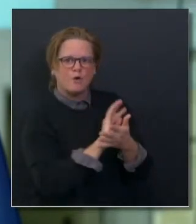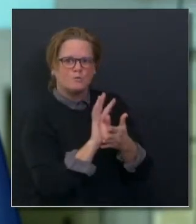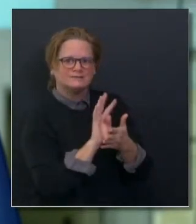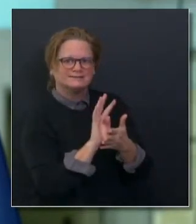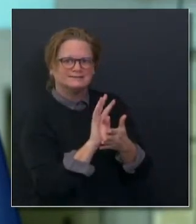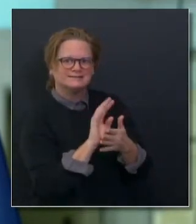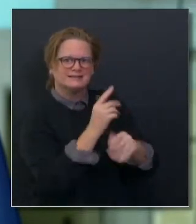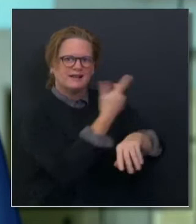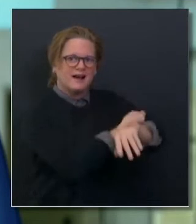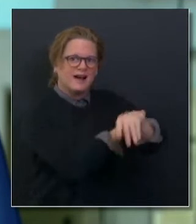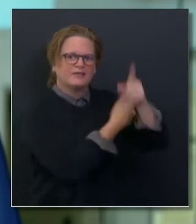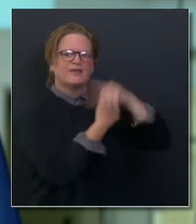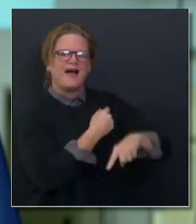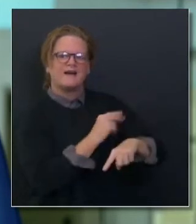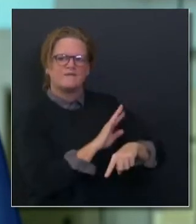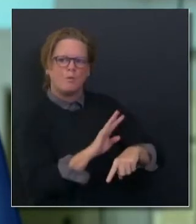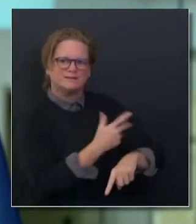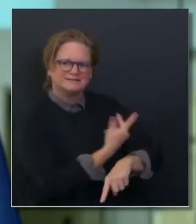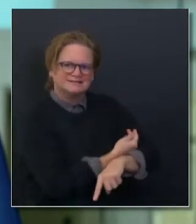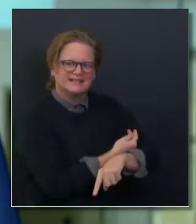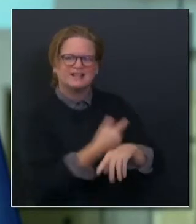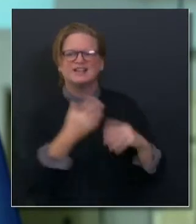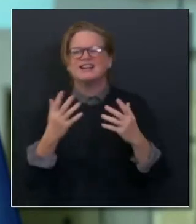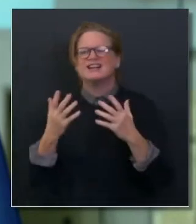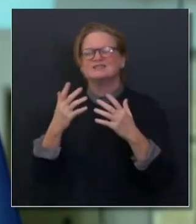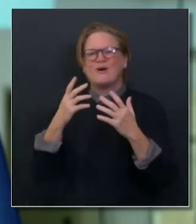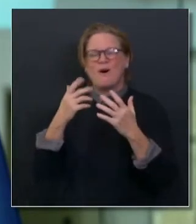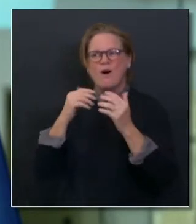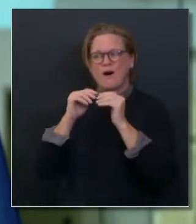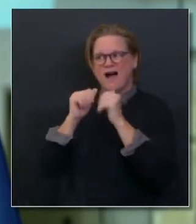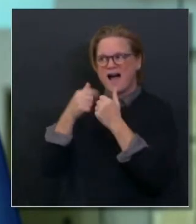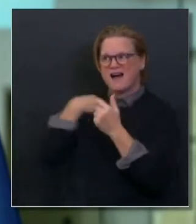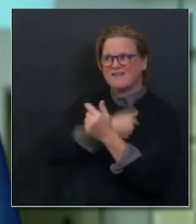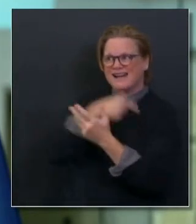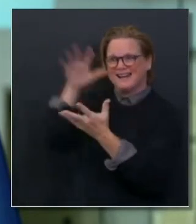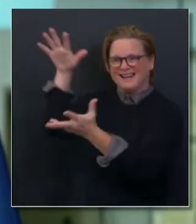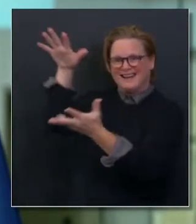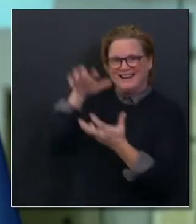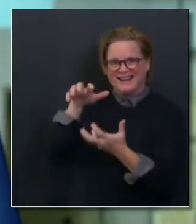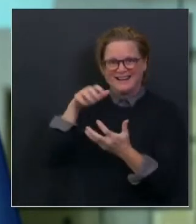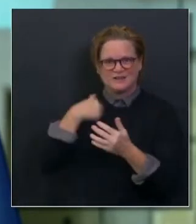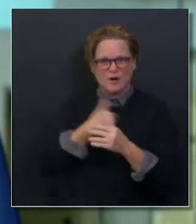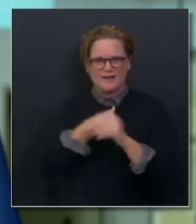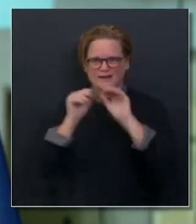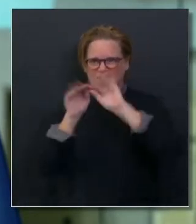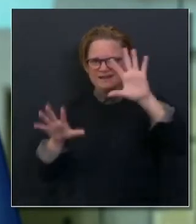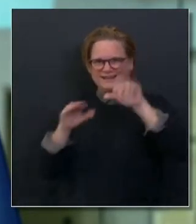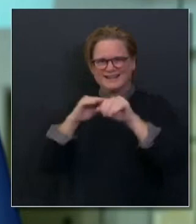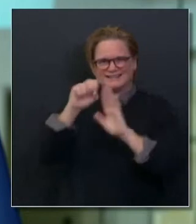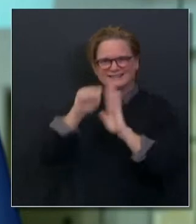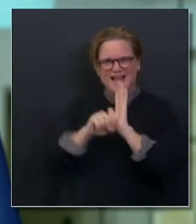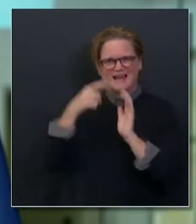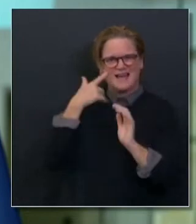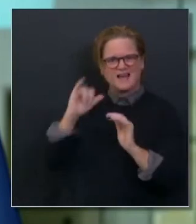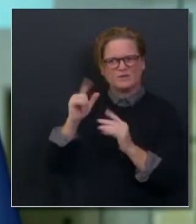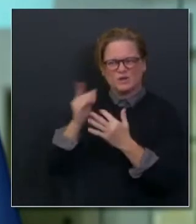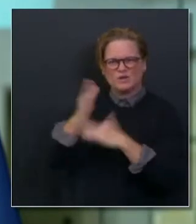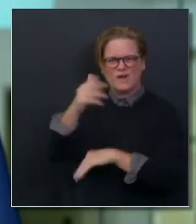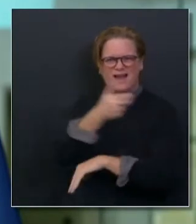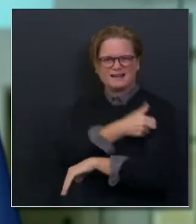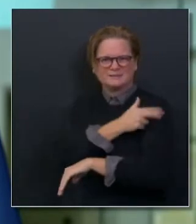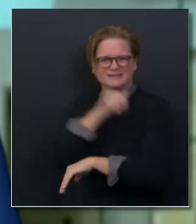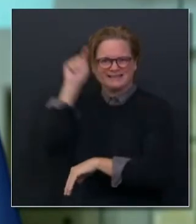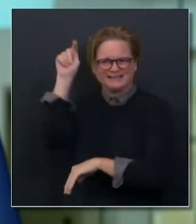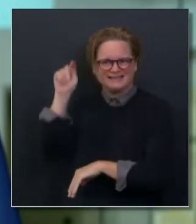as it relates to the distribution of the vaccine within cohorts, meaning it's not just an ICU nurse or doctor. It's an ICU nurse, a doctor,